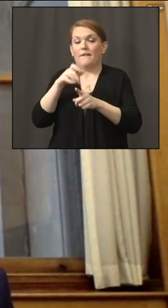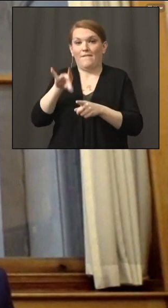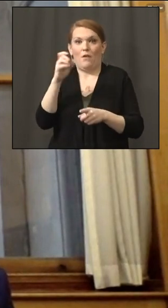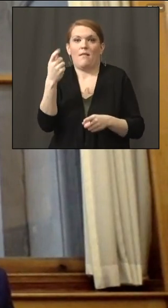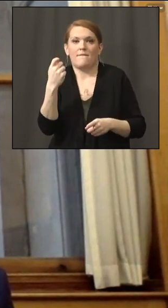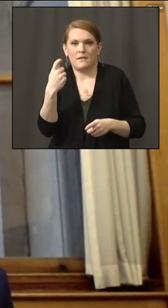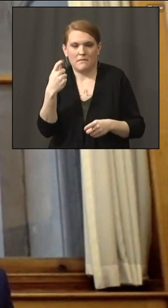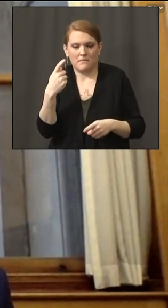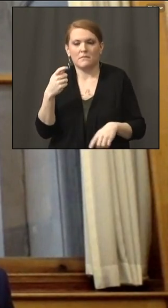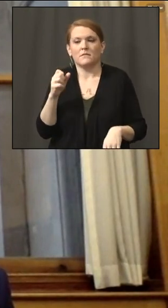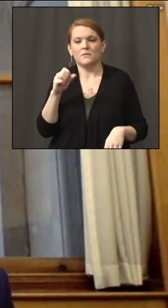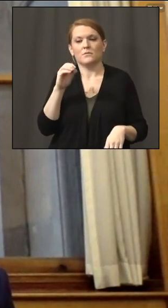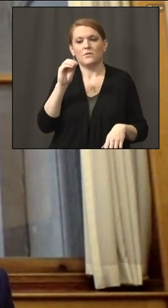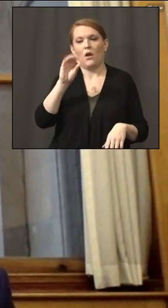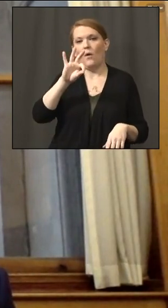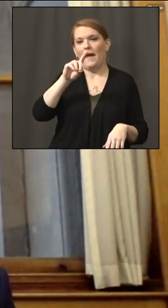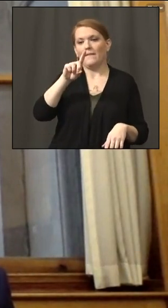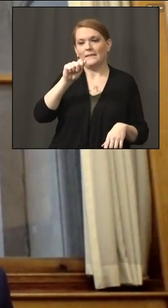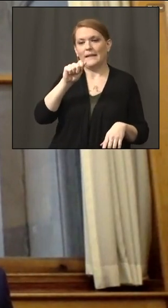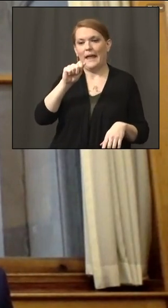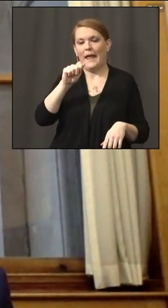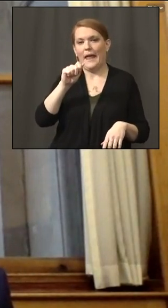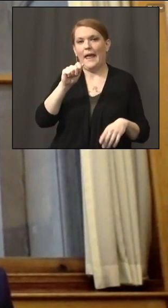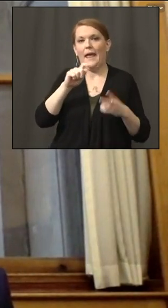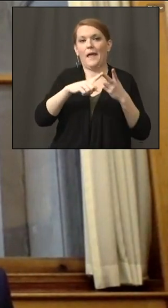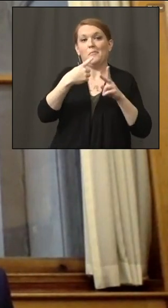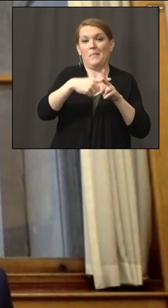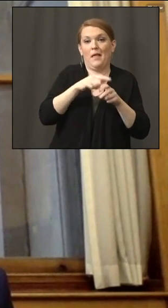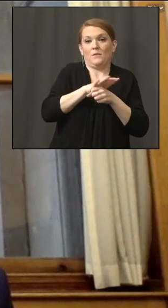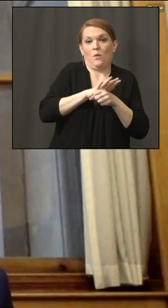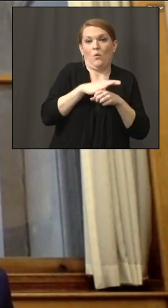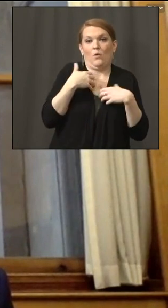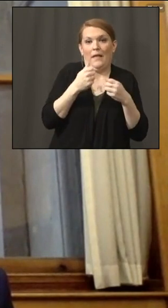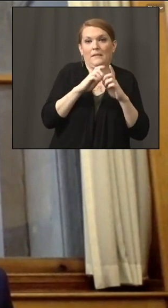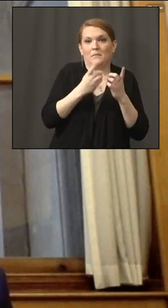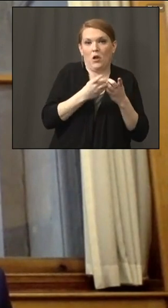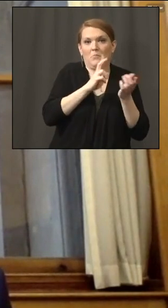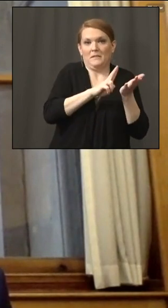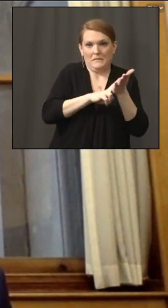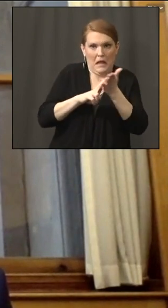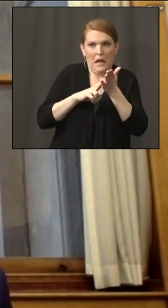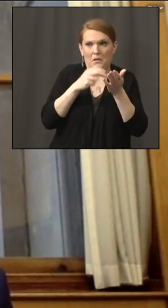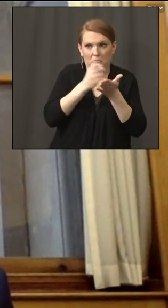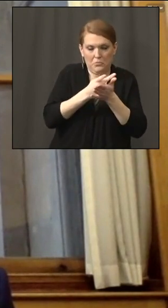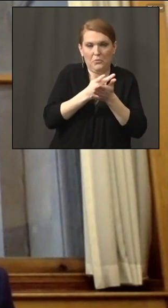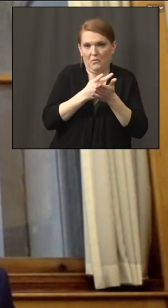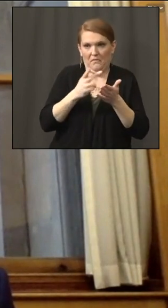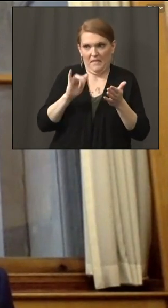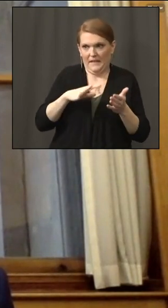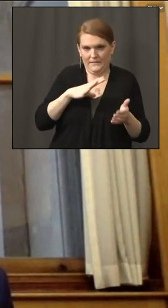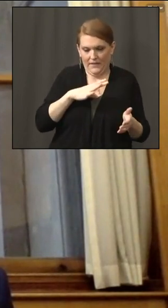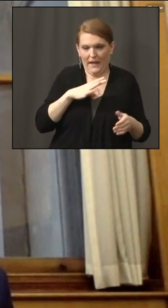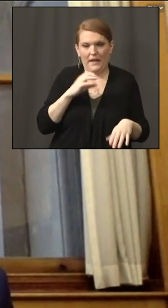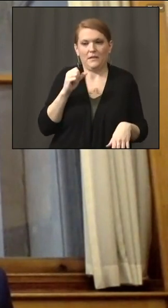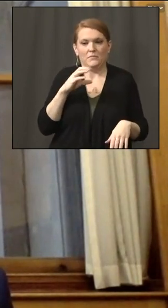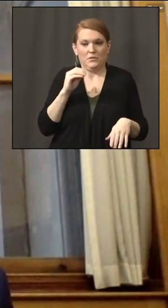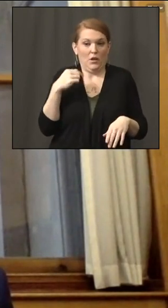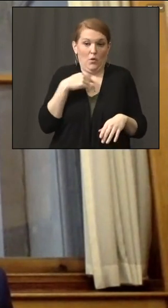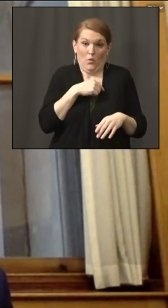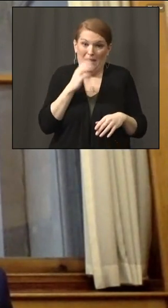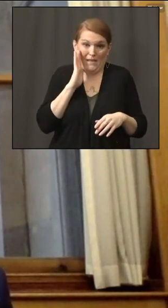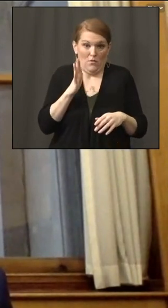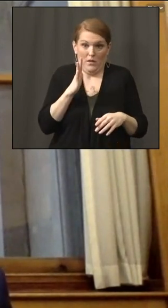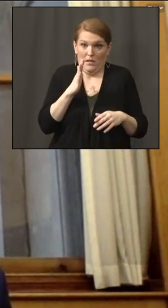signed off by the FDA, our local health department. So that's good news. And the teams will continue to use every bit of supply we have to